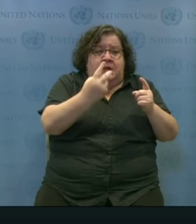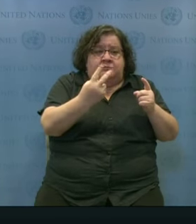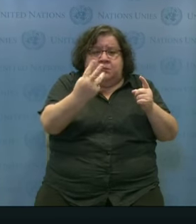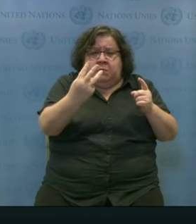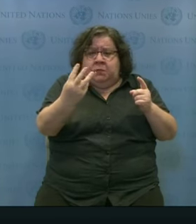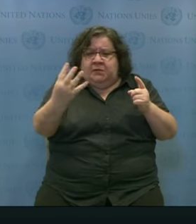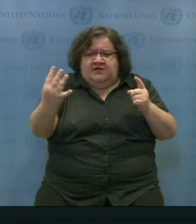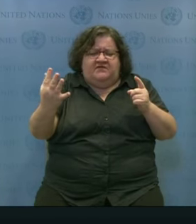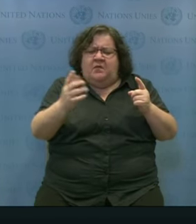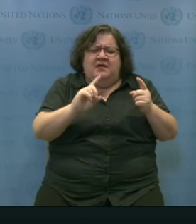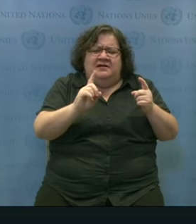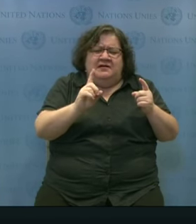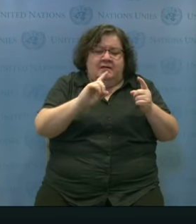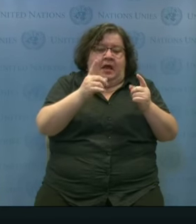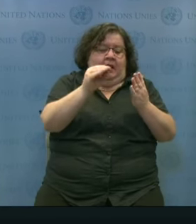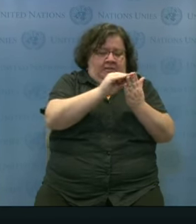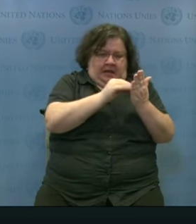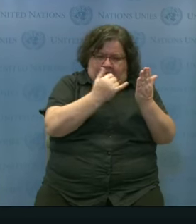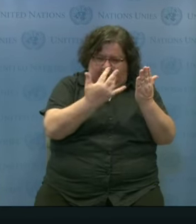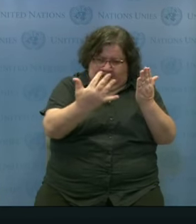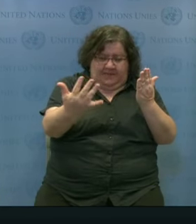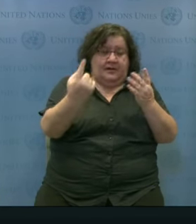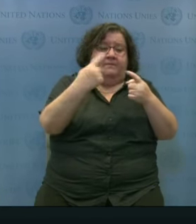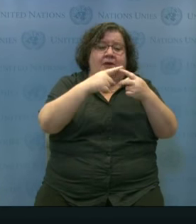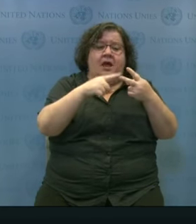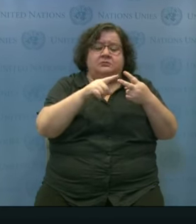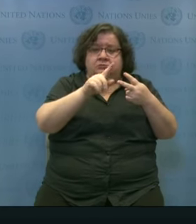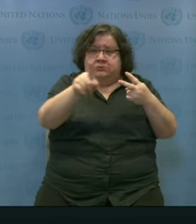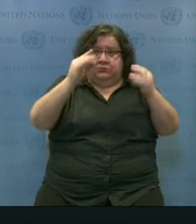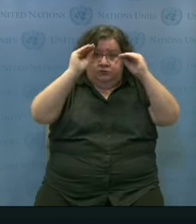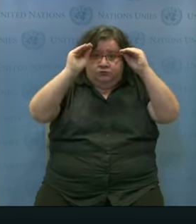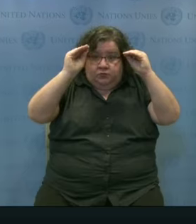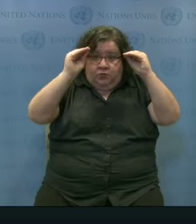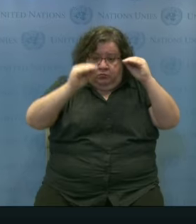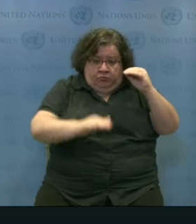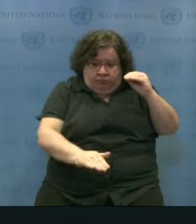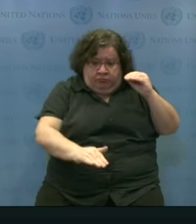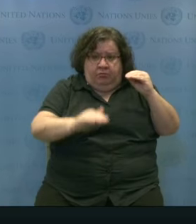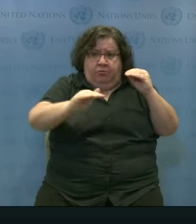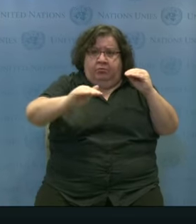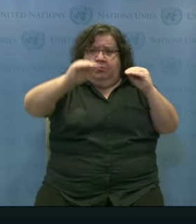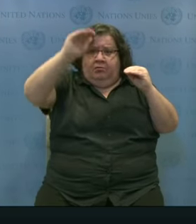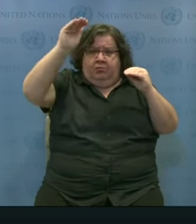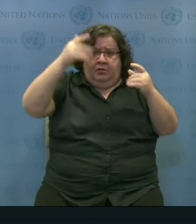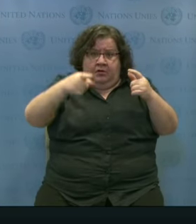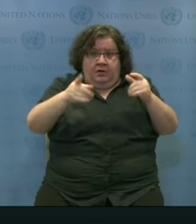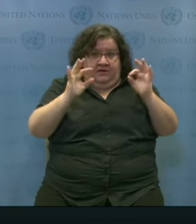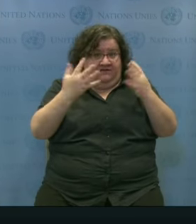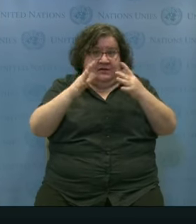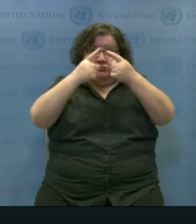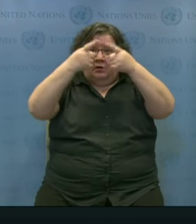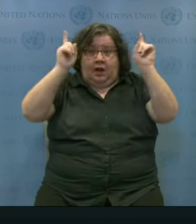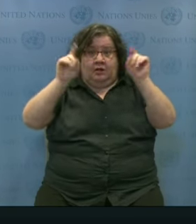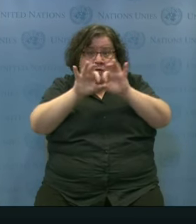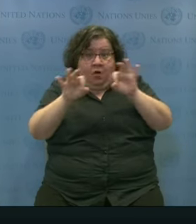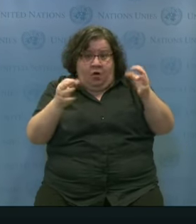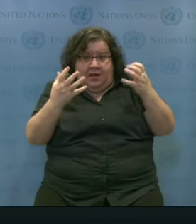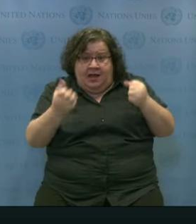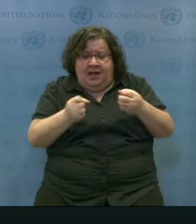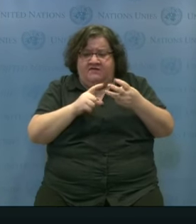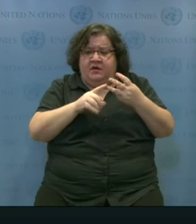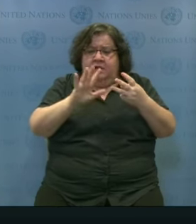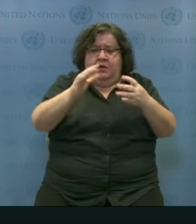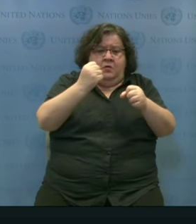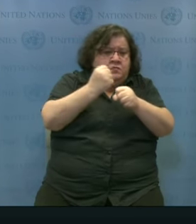piloted guidance on how to strengthen that, and it has been working well. So there are tools